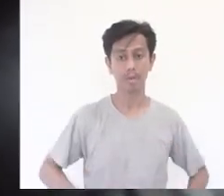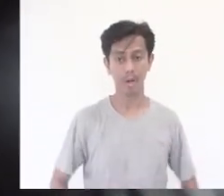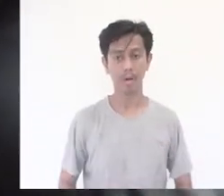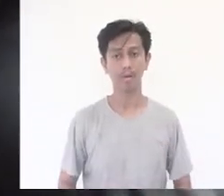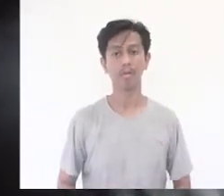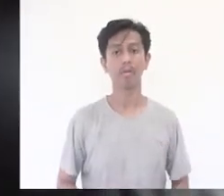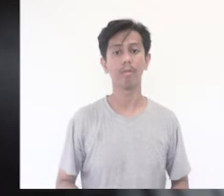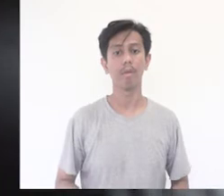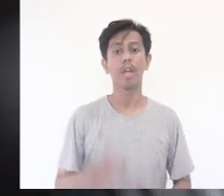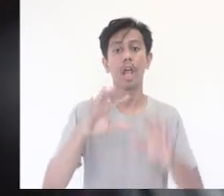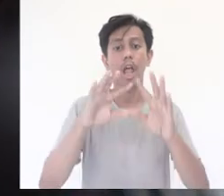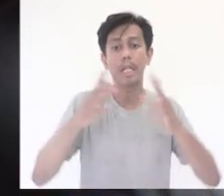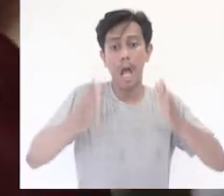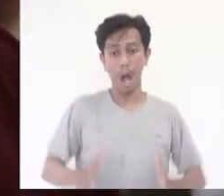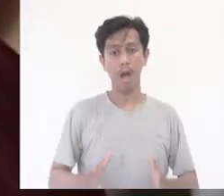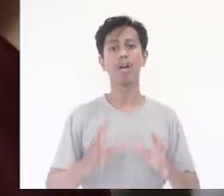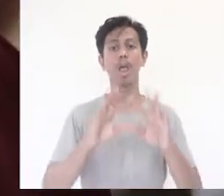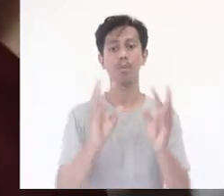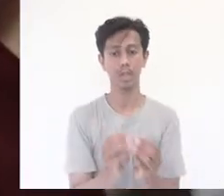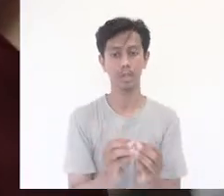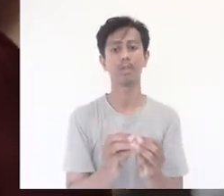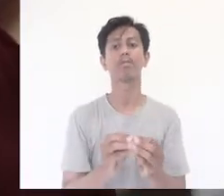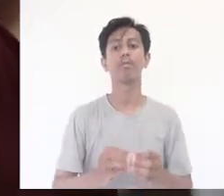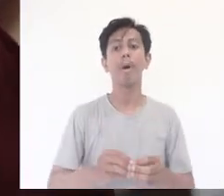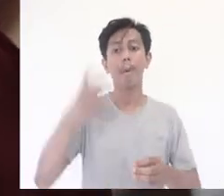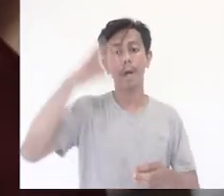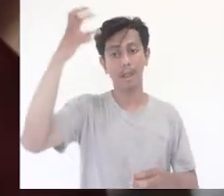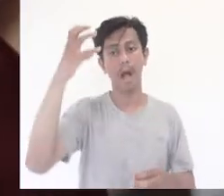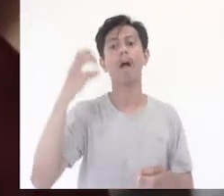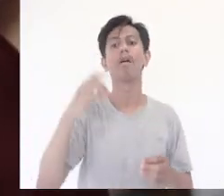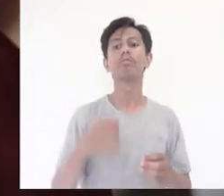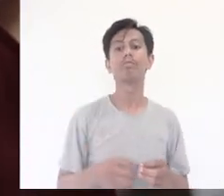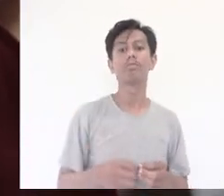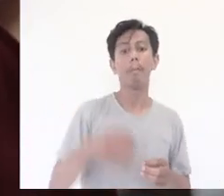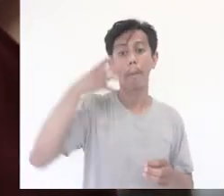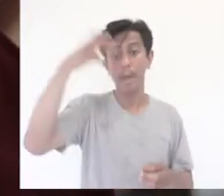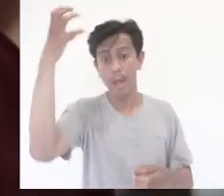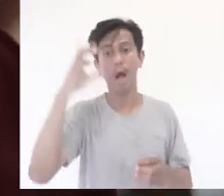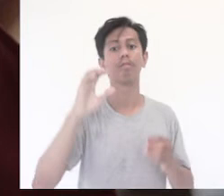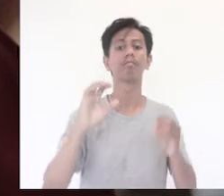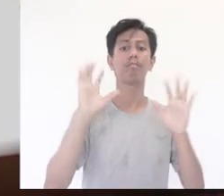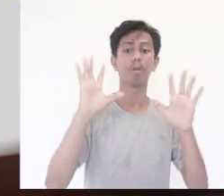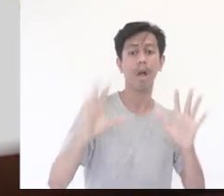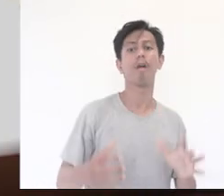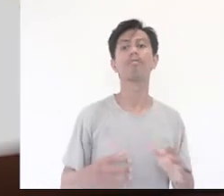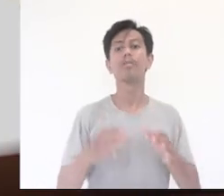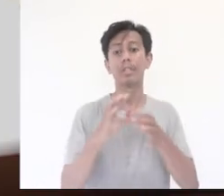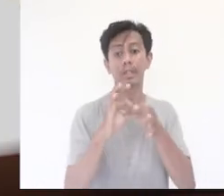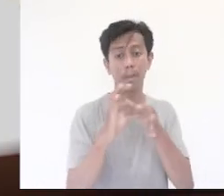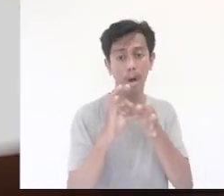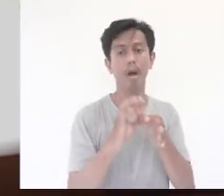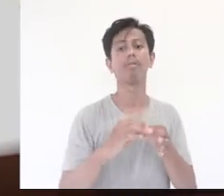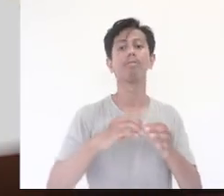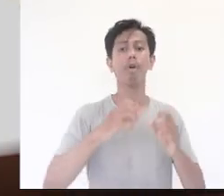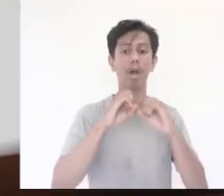rights and inclusivity. These stakeholders include representatives from the government, responsible divisions, civil society